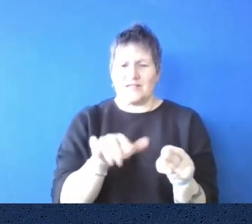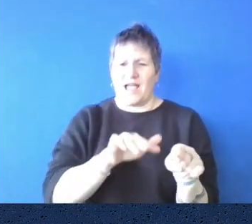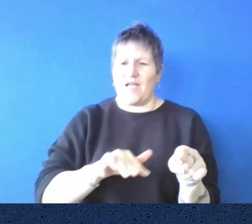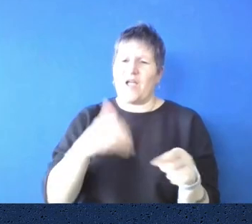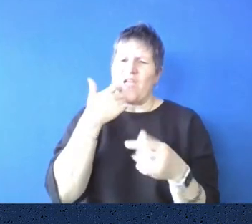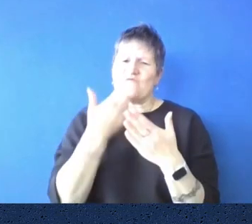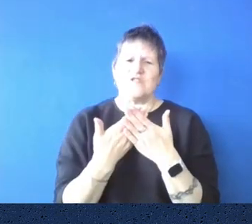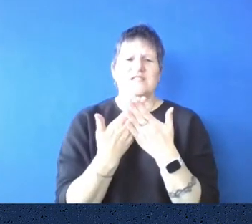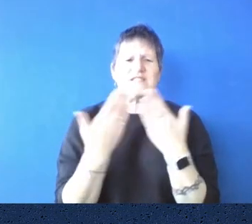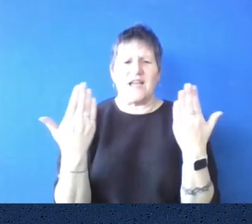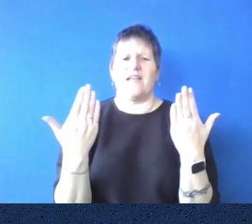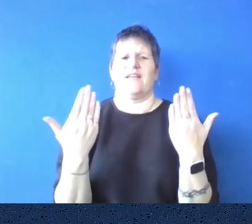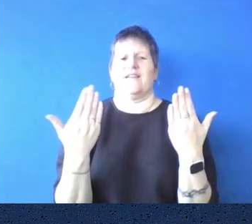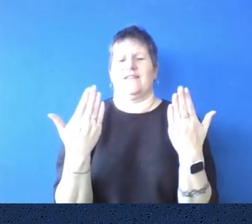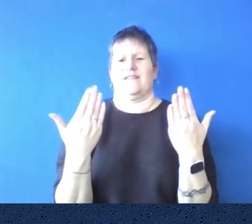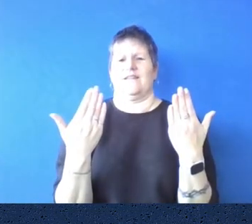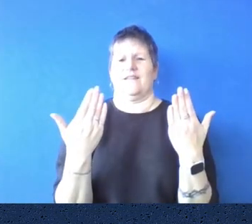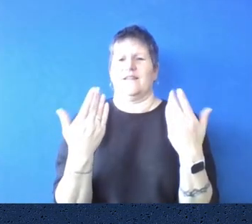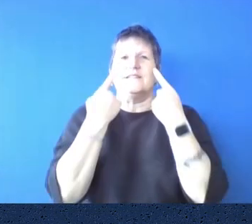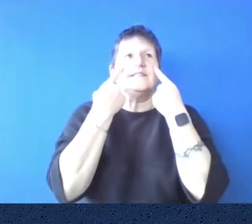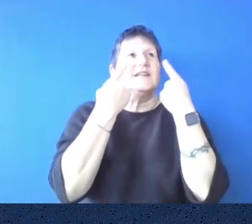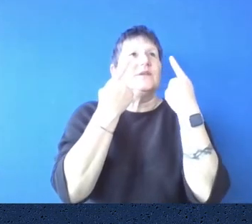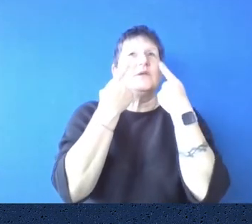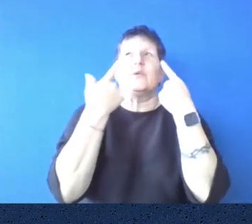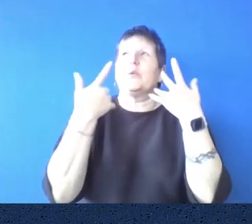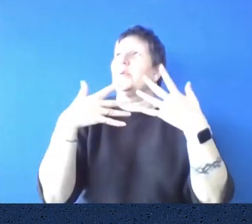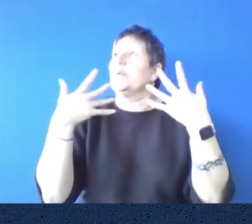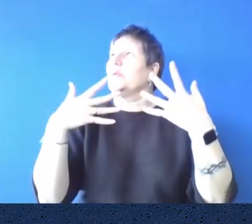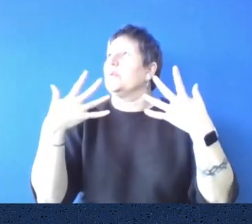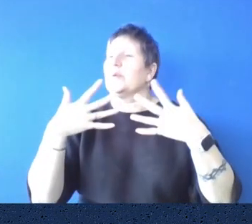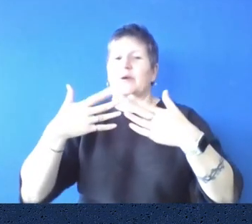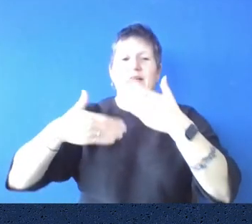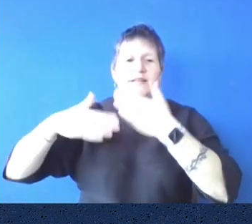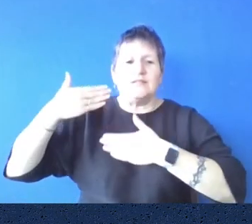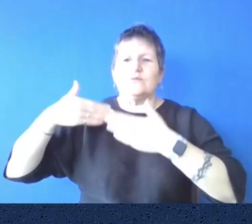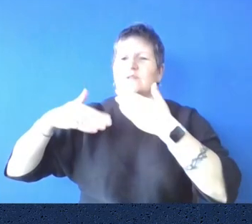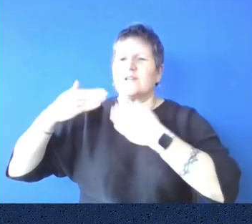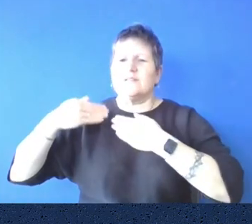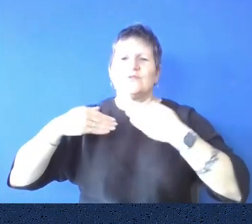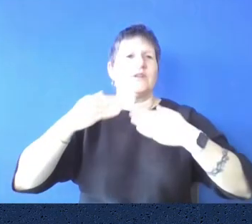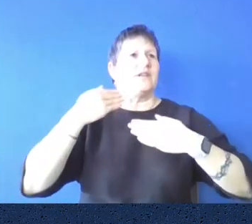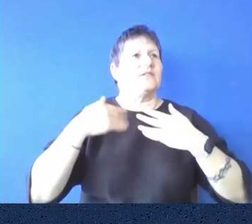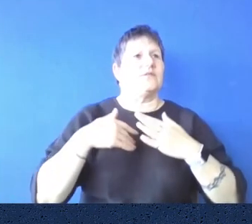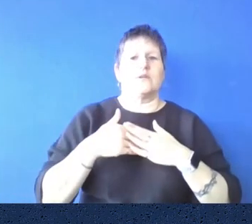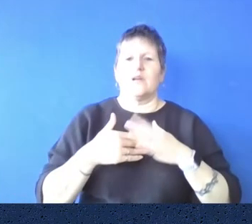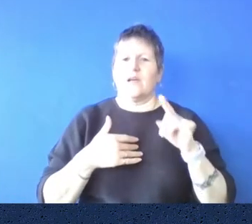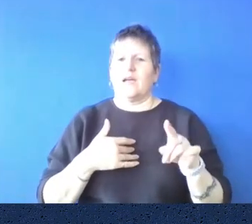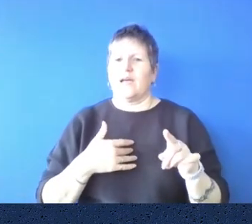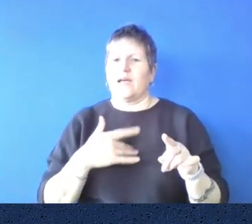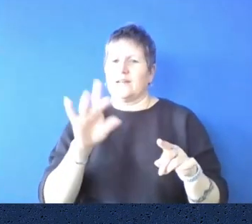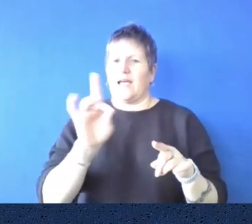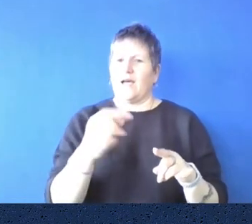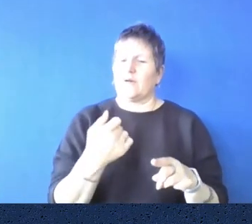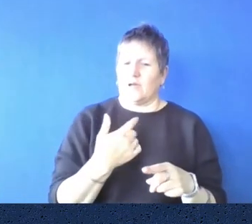just see, see how much history there is, but also to see how, how current we remain and, um,